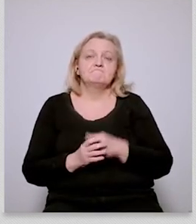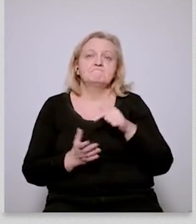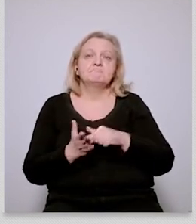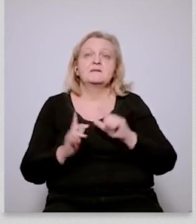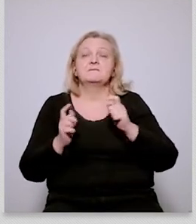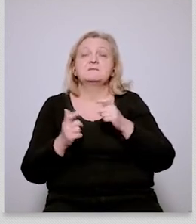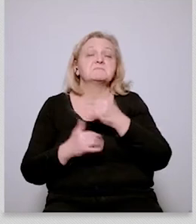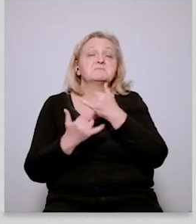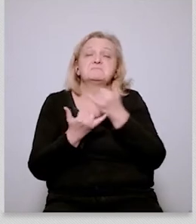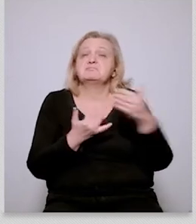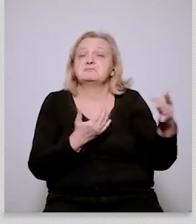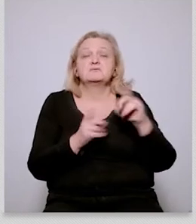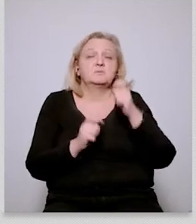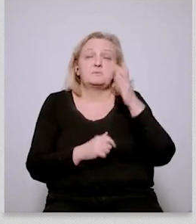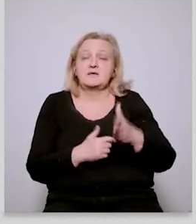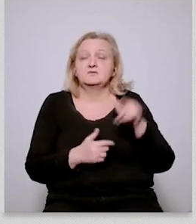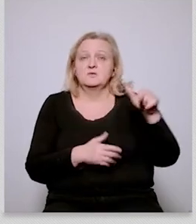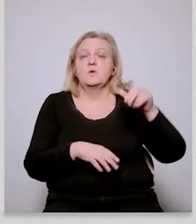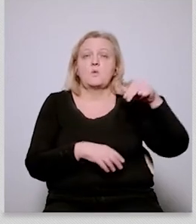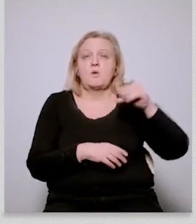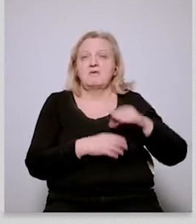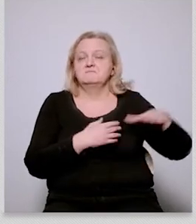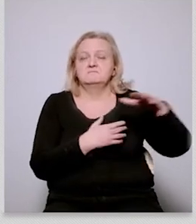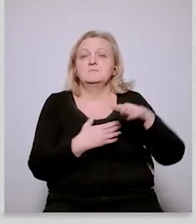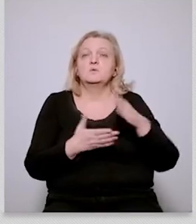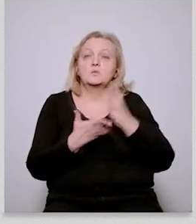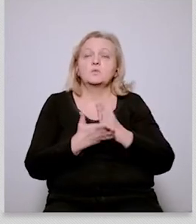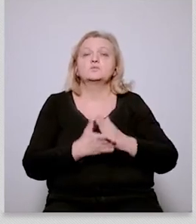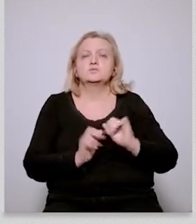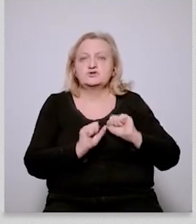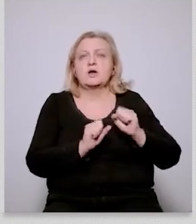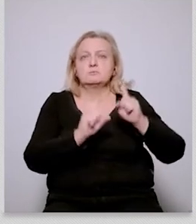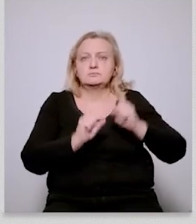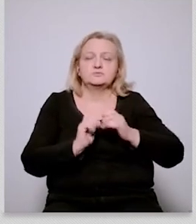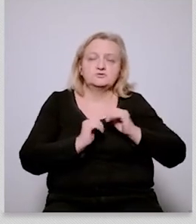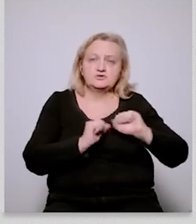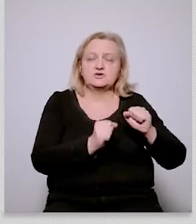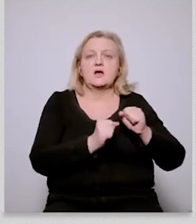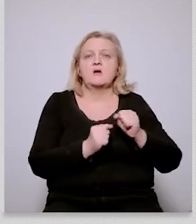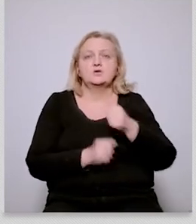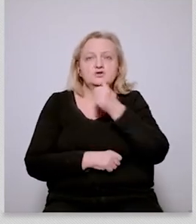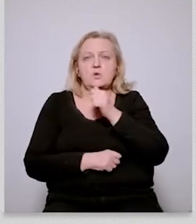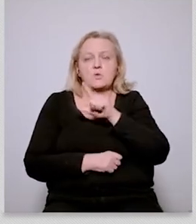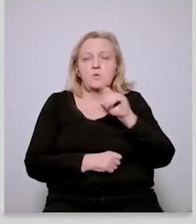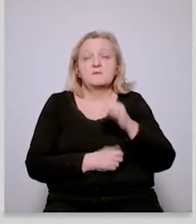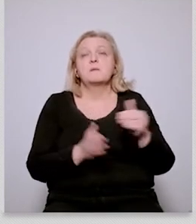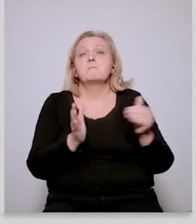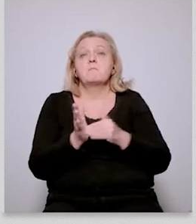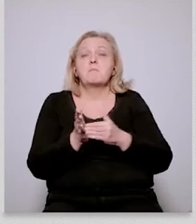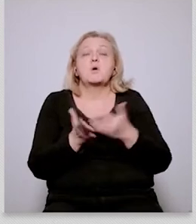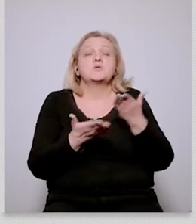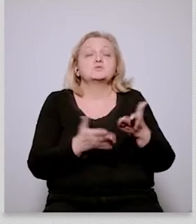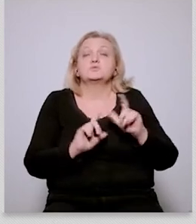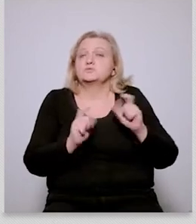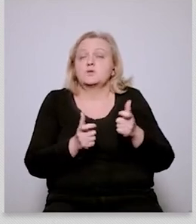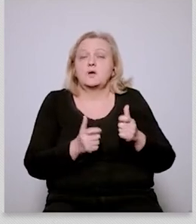the potential of this um of this project to to flourish in the in the um under the french